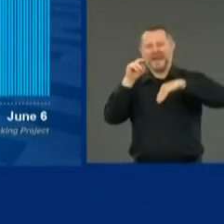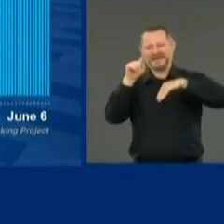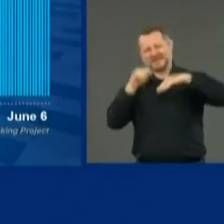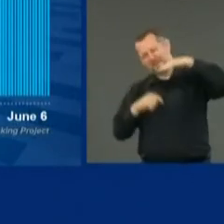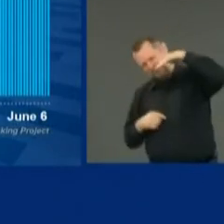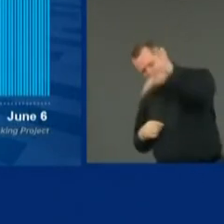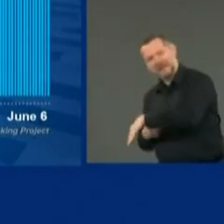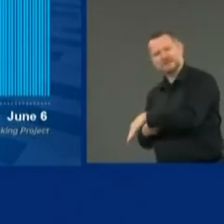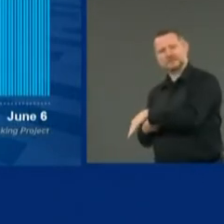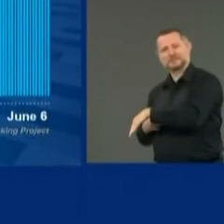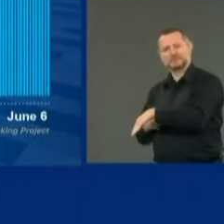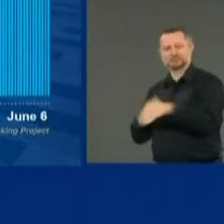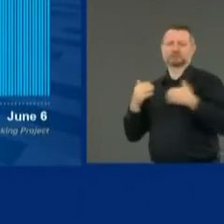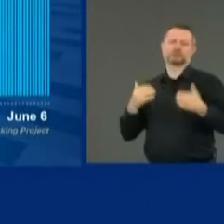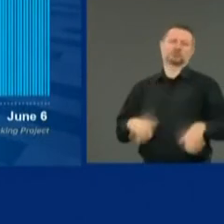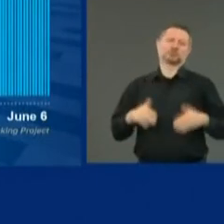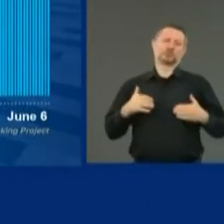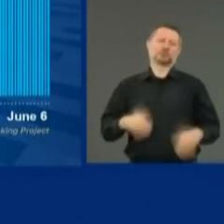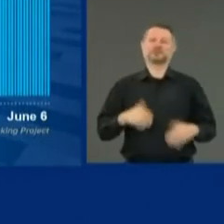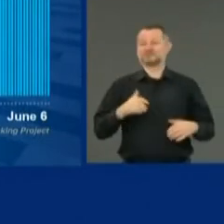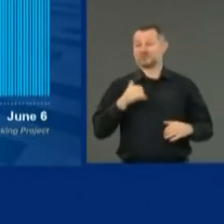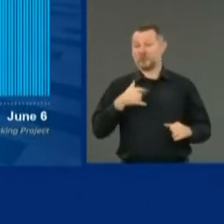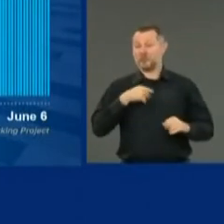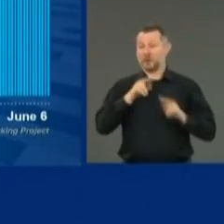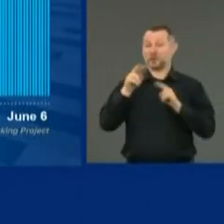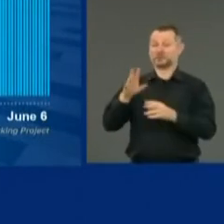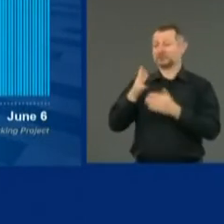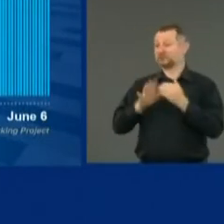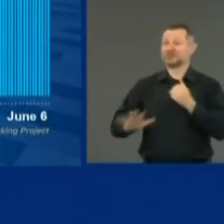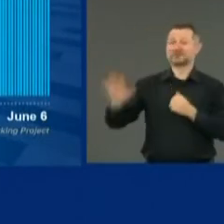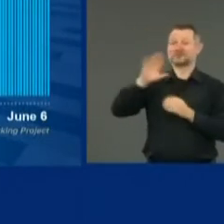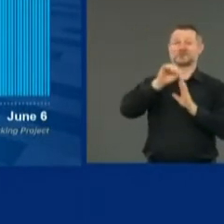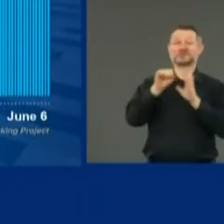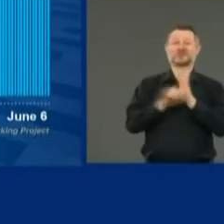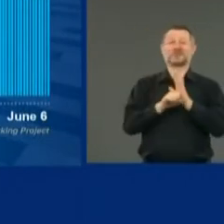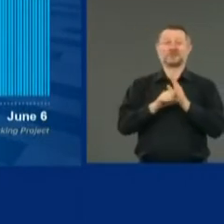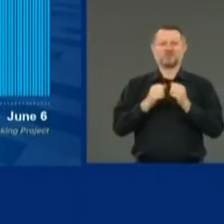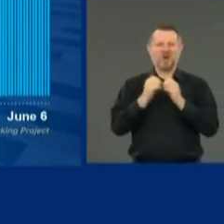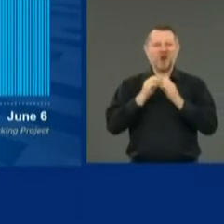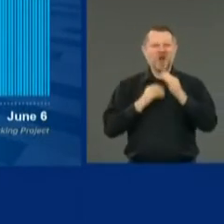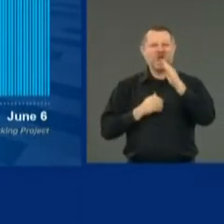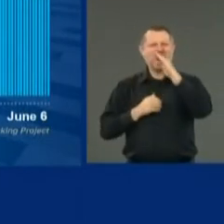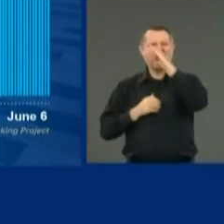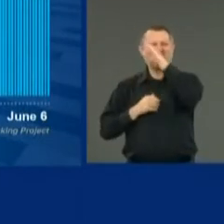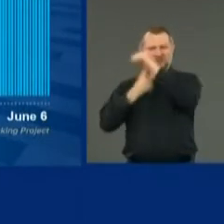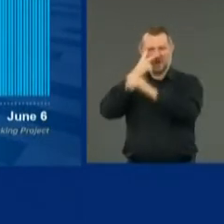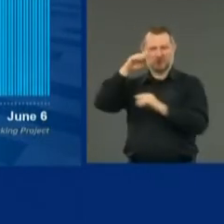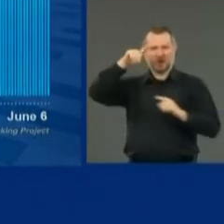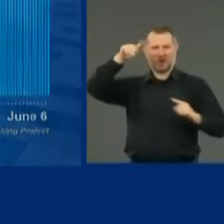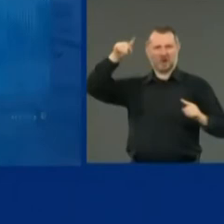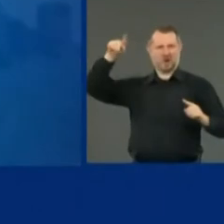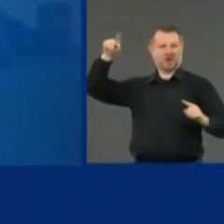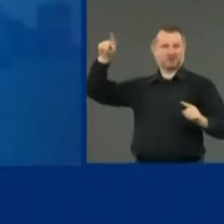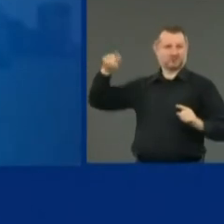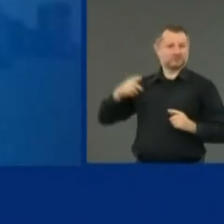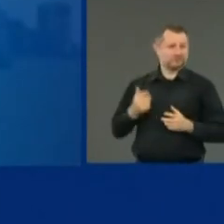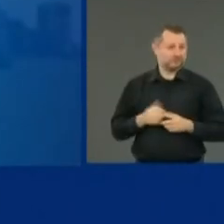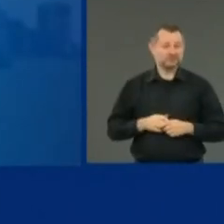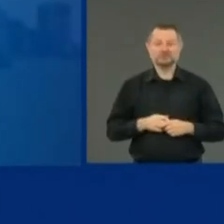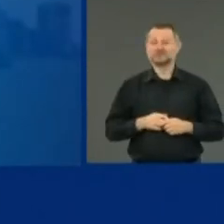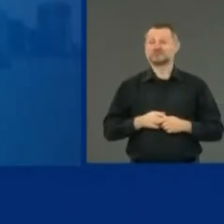plateau. We bent it. And look at the rest of the country. We are curve benders, if there is such a thing.